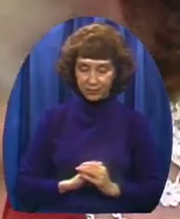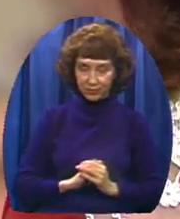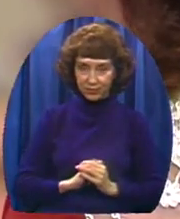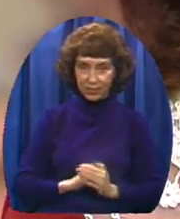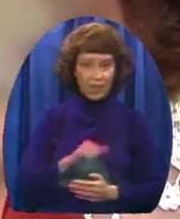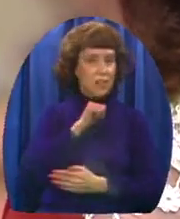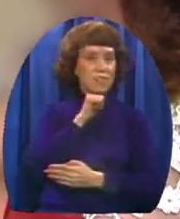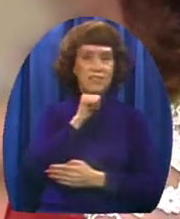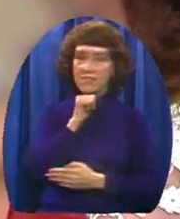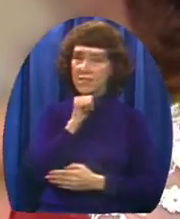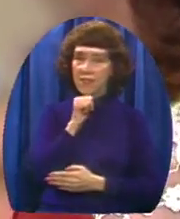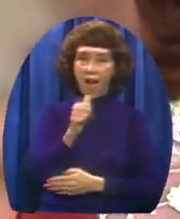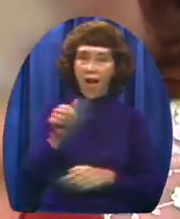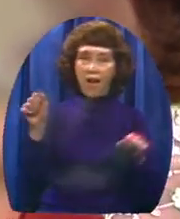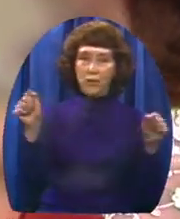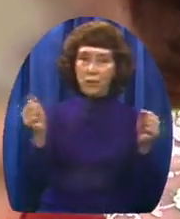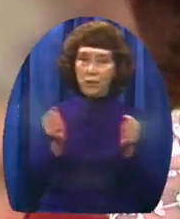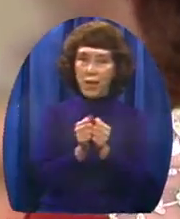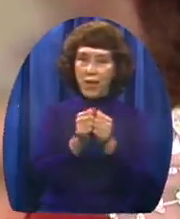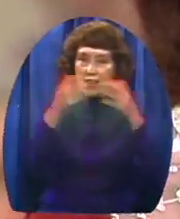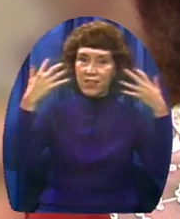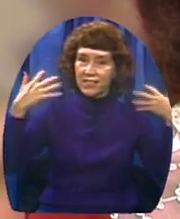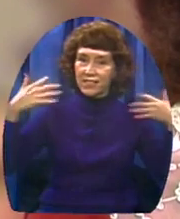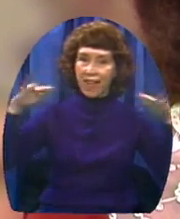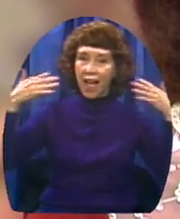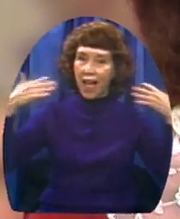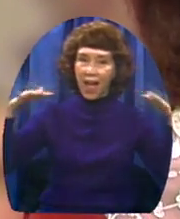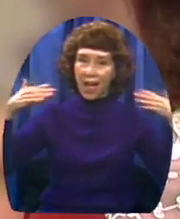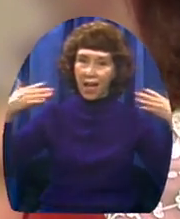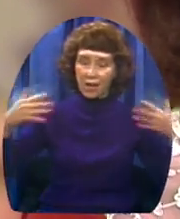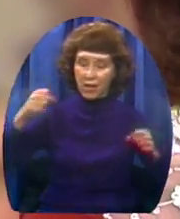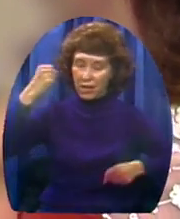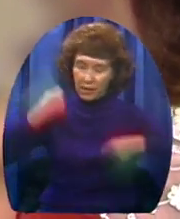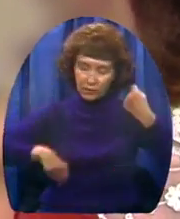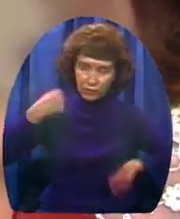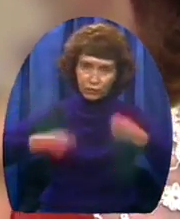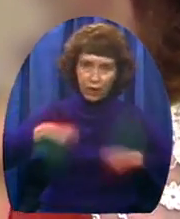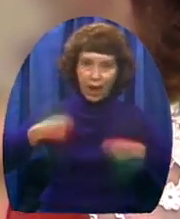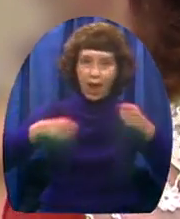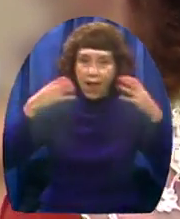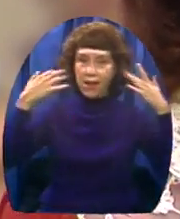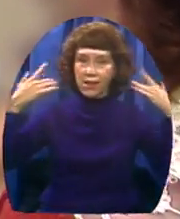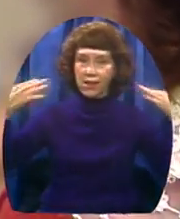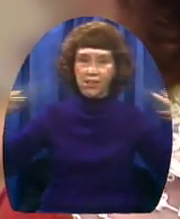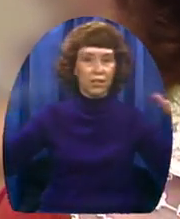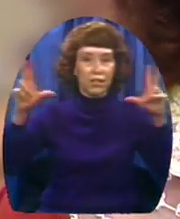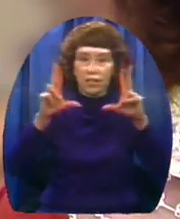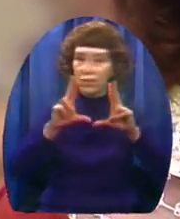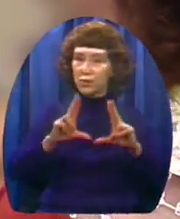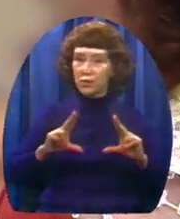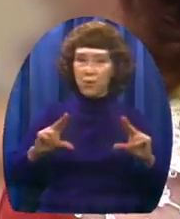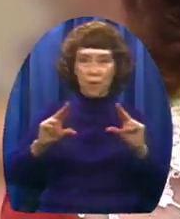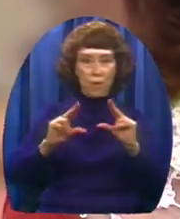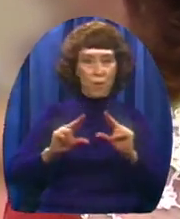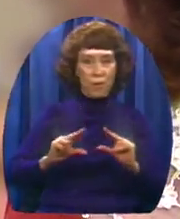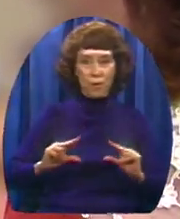Not with the sound of crashing sermons.